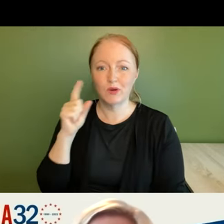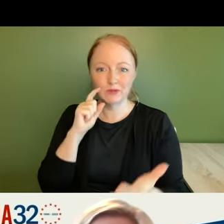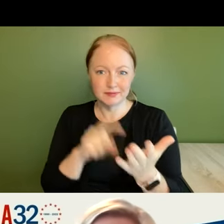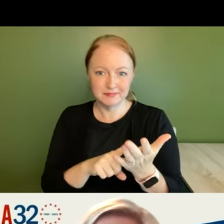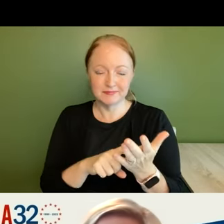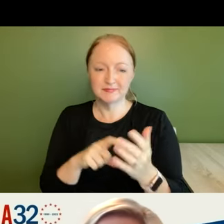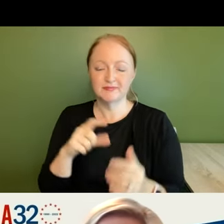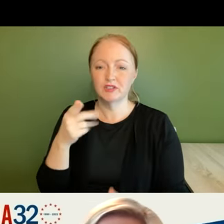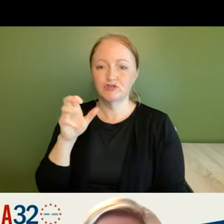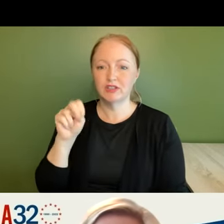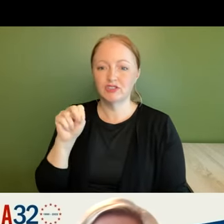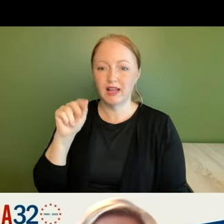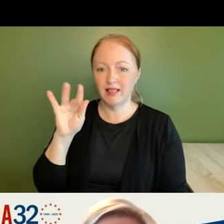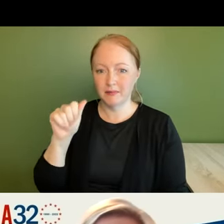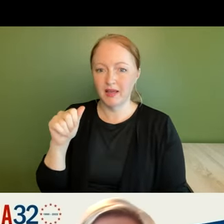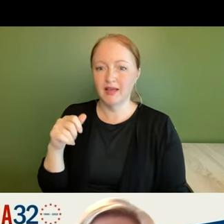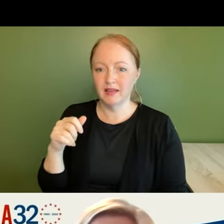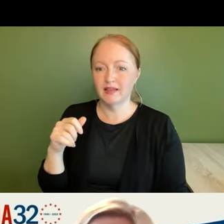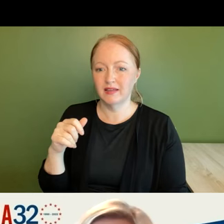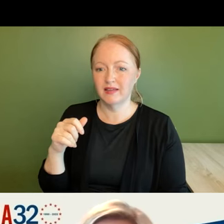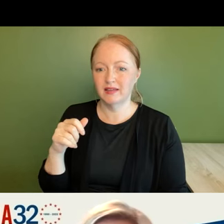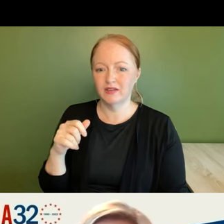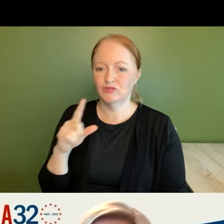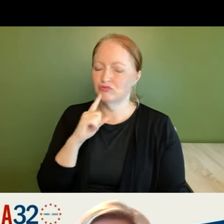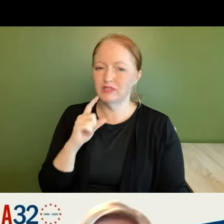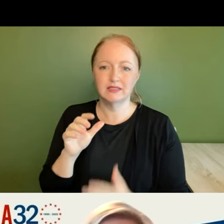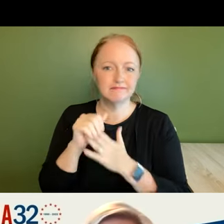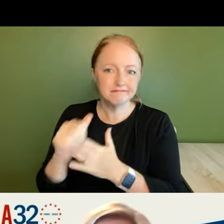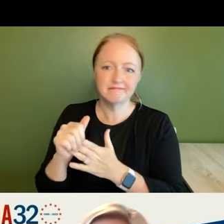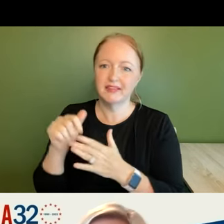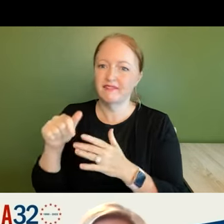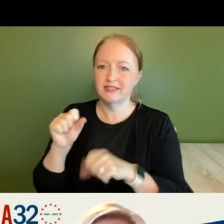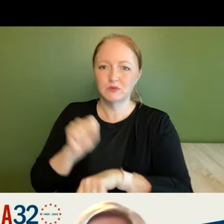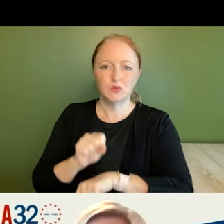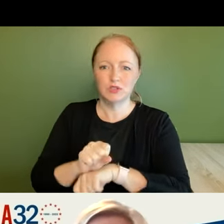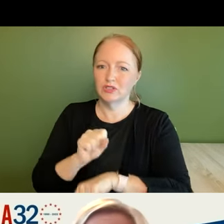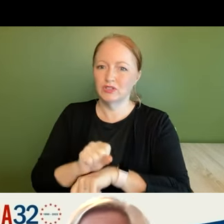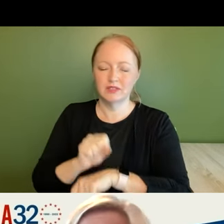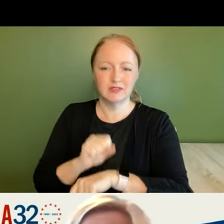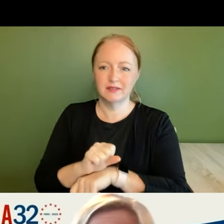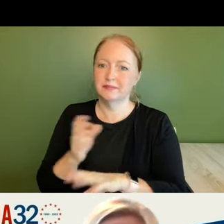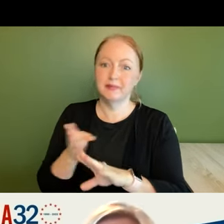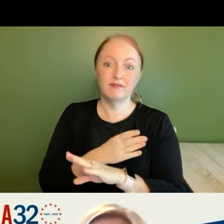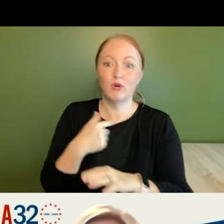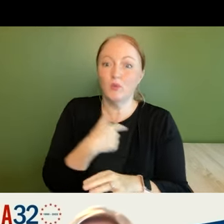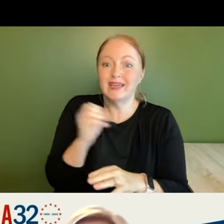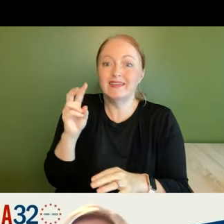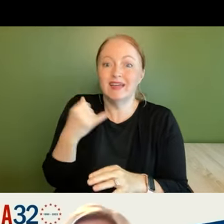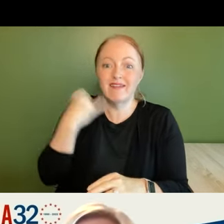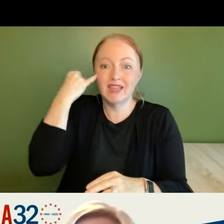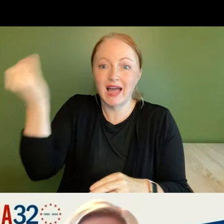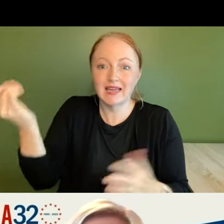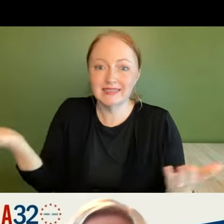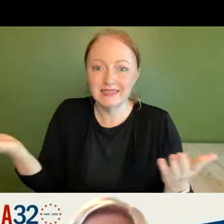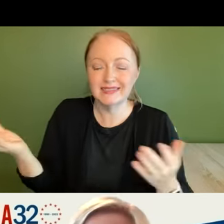gretchen alkema who was a real champion of this work before it was even a glimmer in our eye um